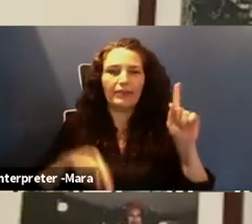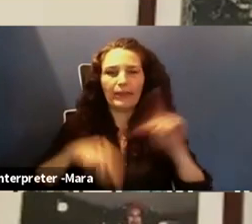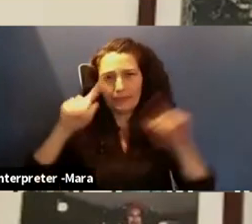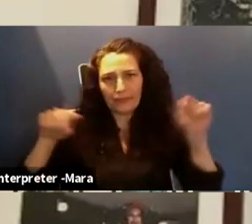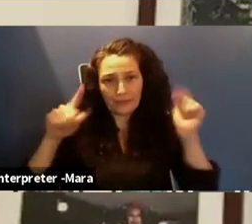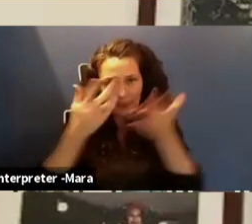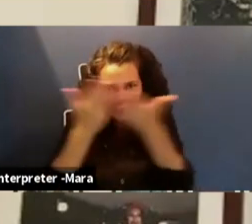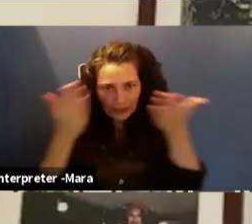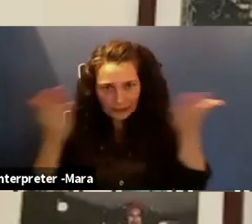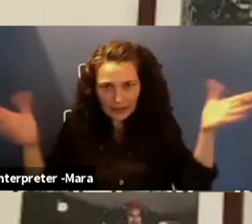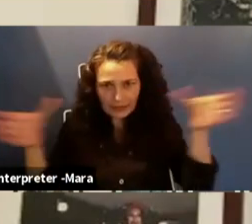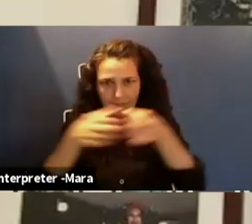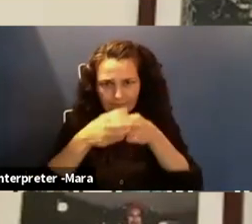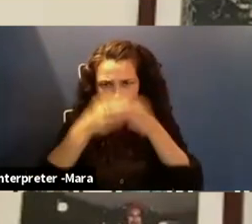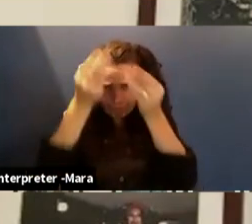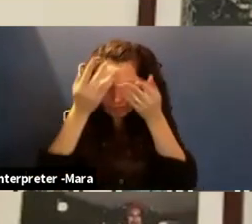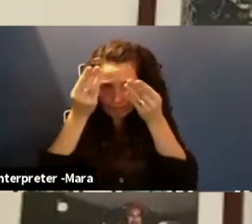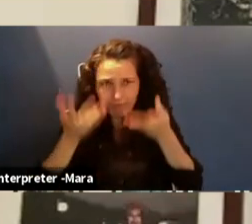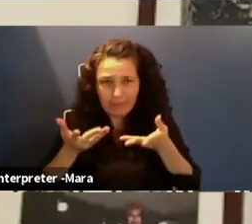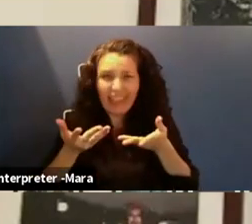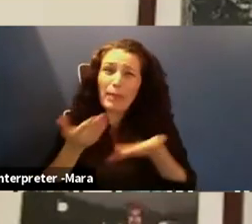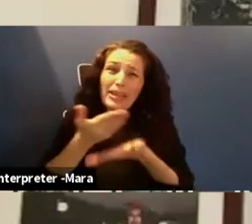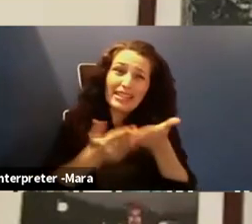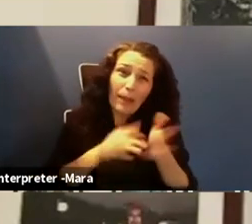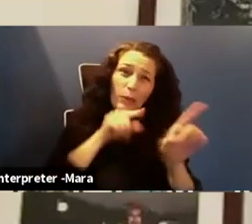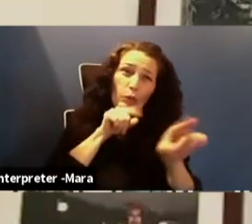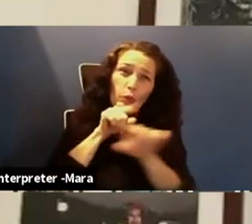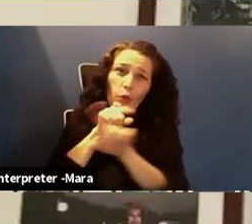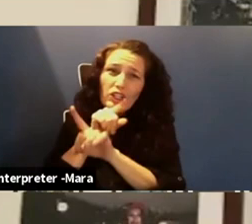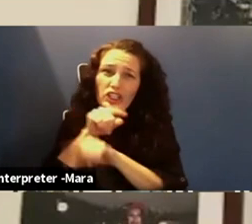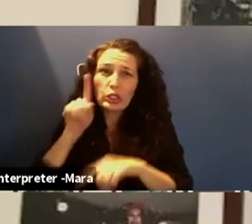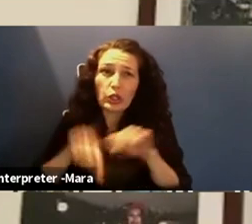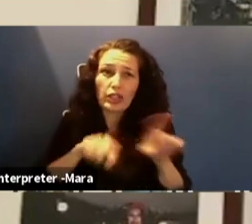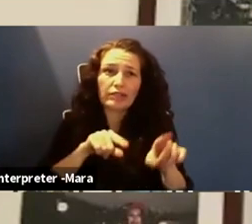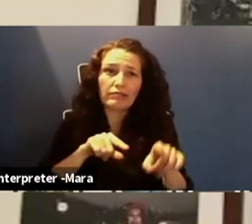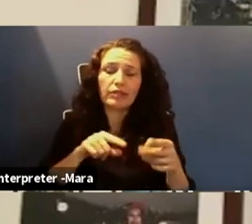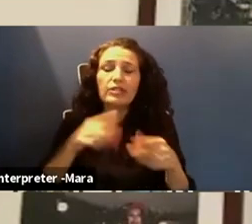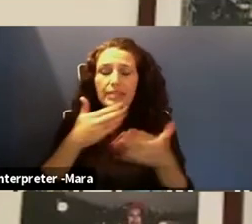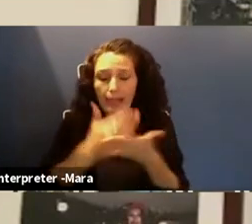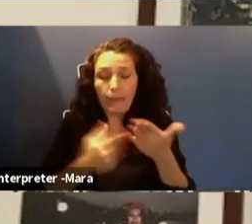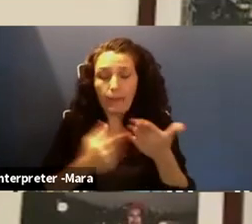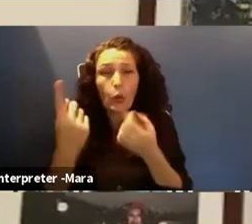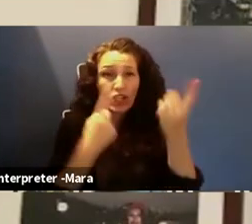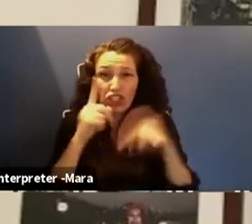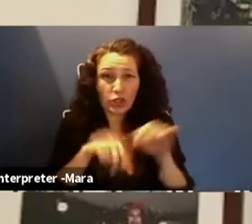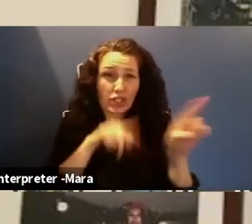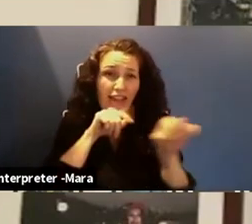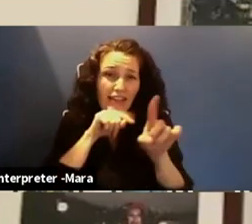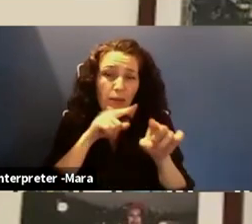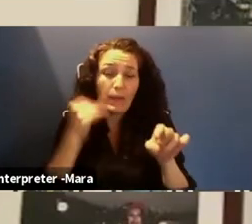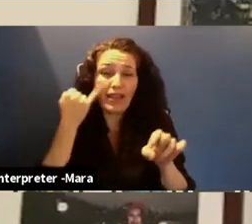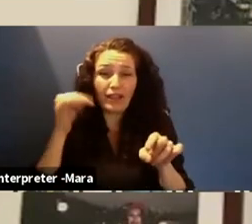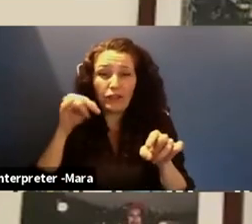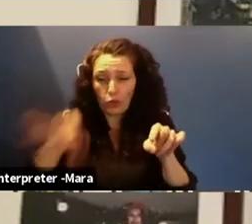we know a lot of you had questions that we didn't get to answer today, but in the chat, if we have your email or